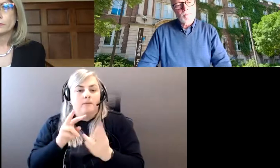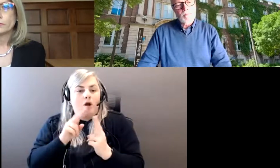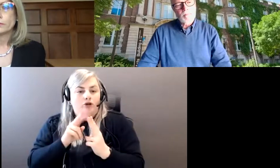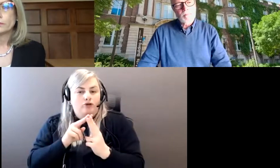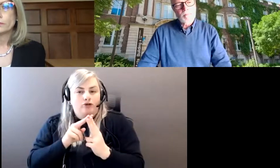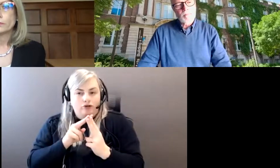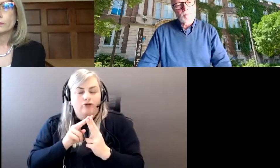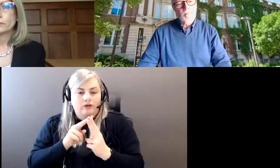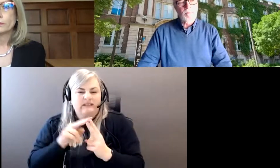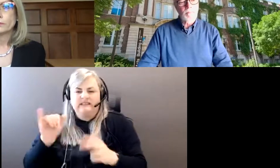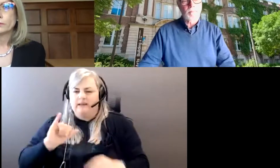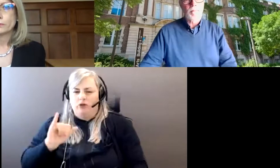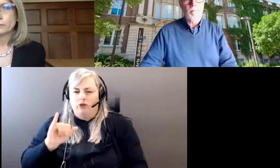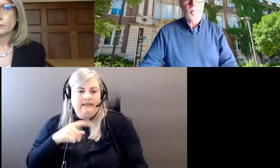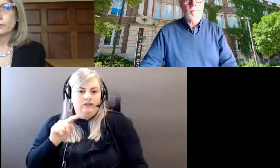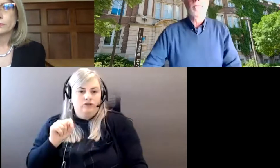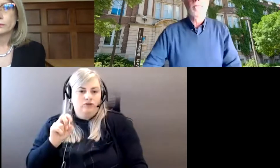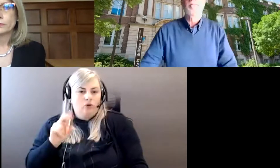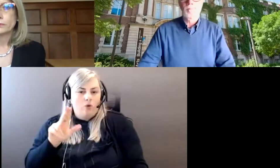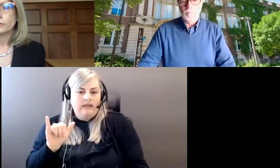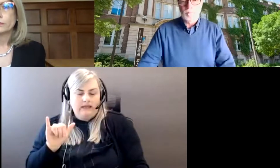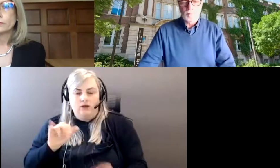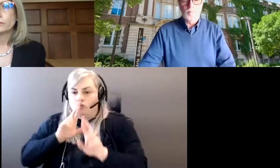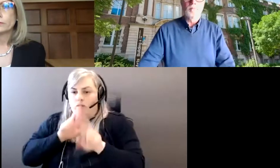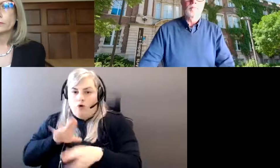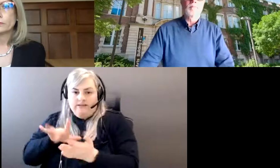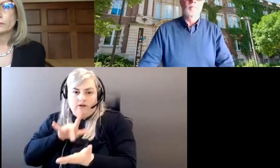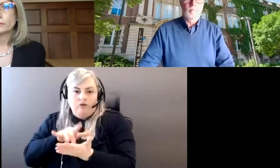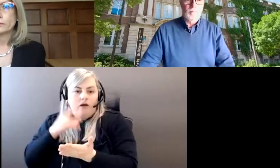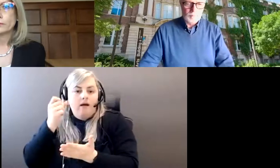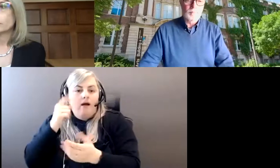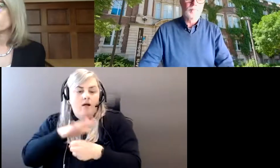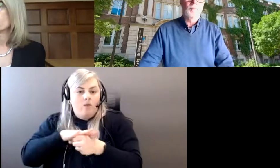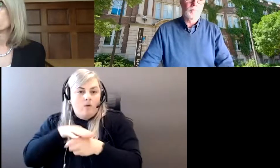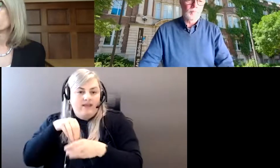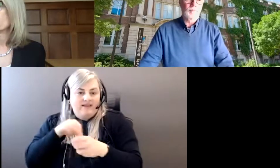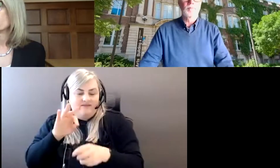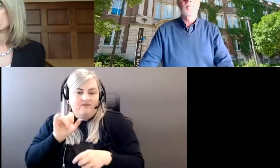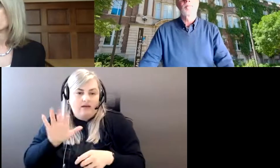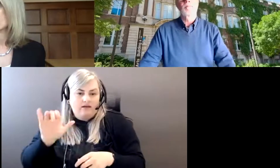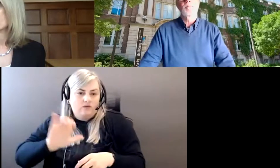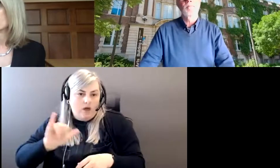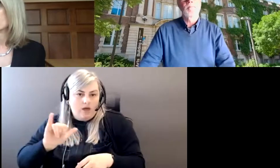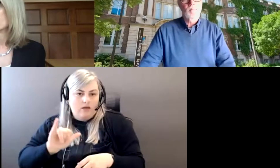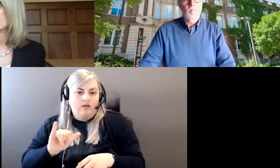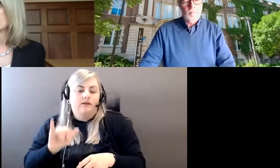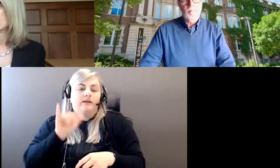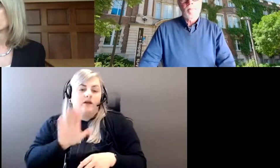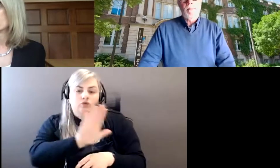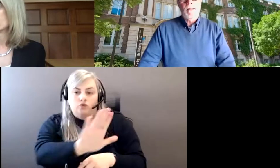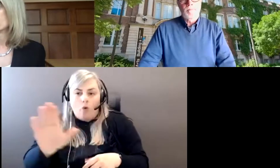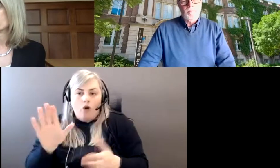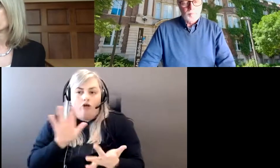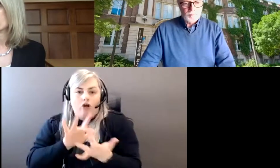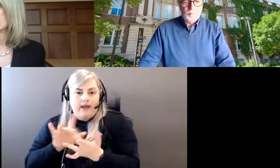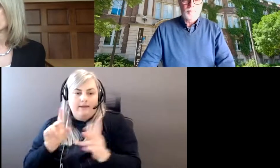similar to Tony and I, they, they report centrally, but are located within the faculties as well. And they are, are your contact people. And if they're